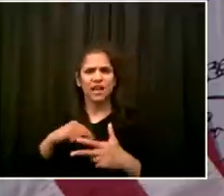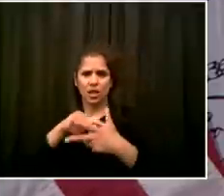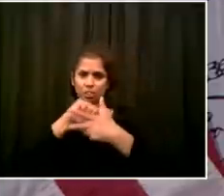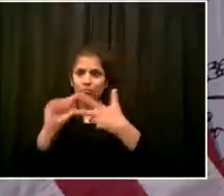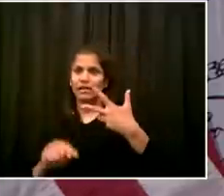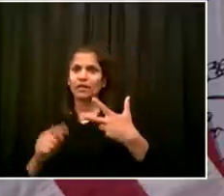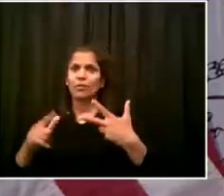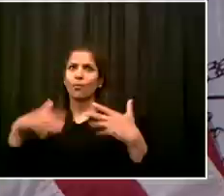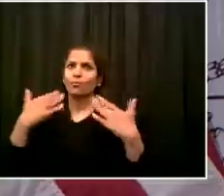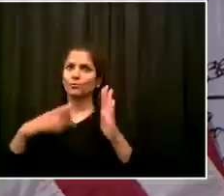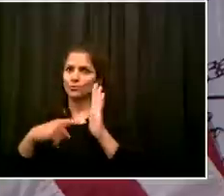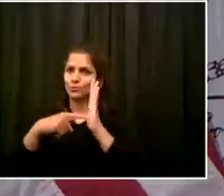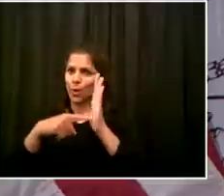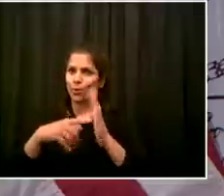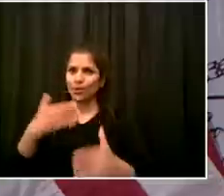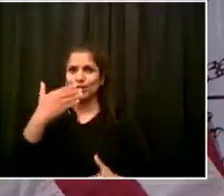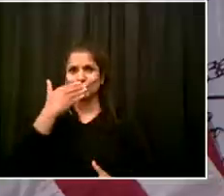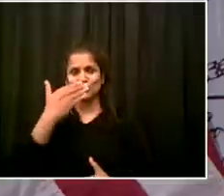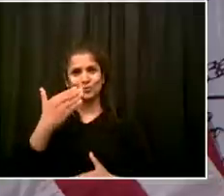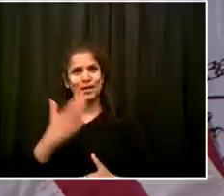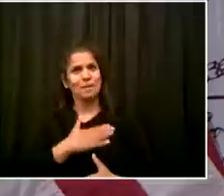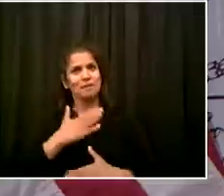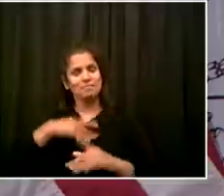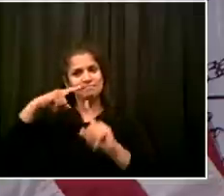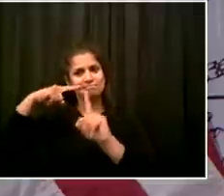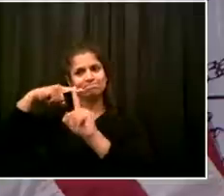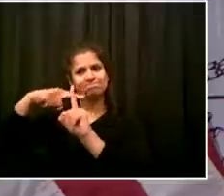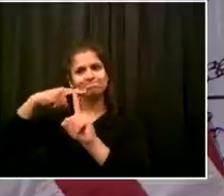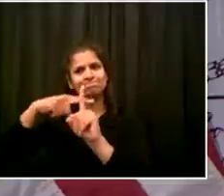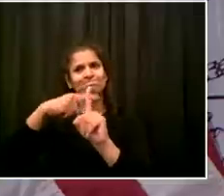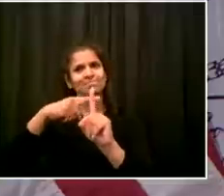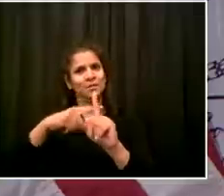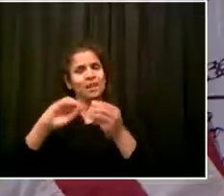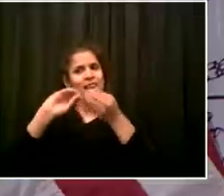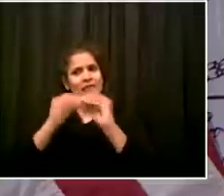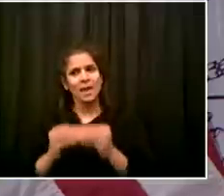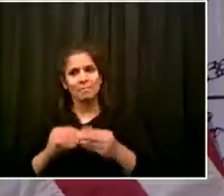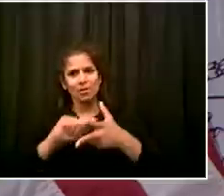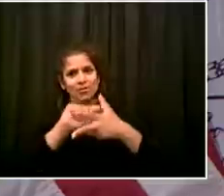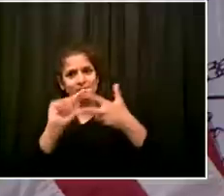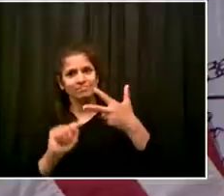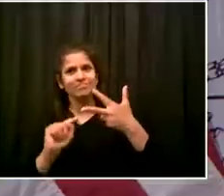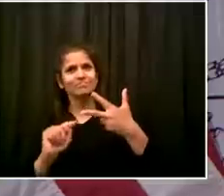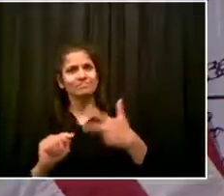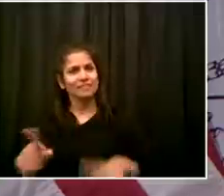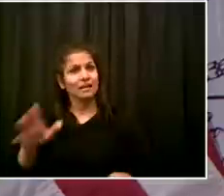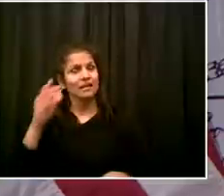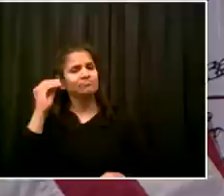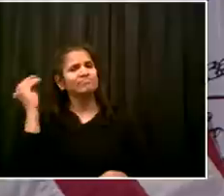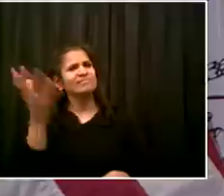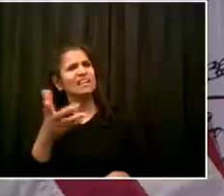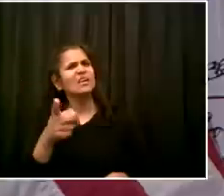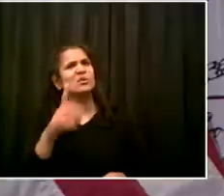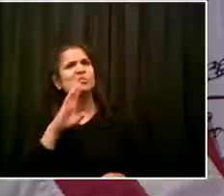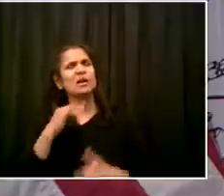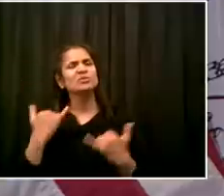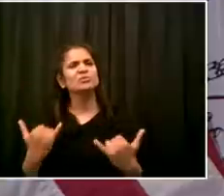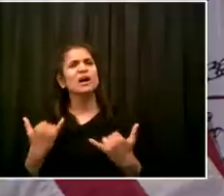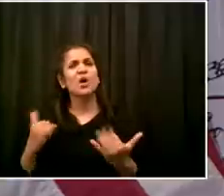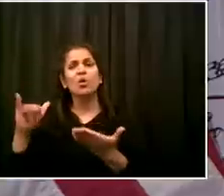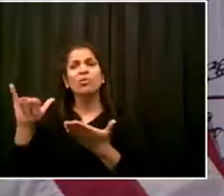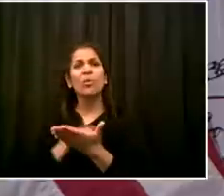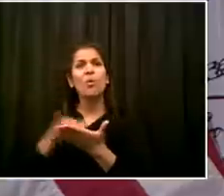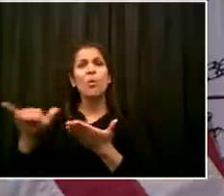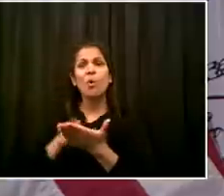it's also so striking, given this new analysis from the New York Times today that shows how many more thousands of lives could have been saved if